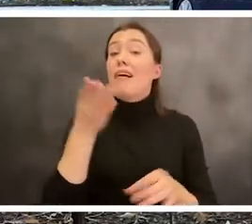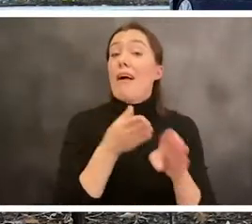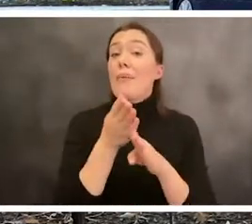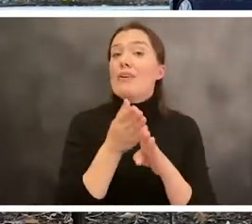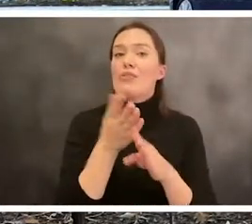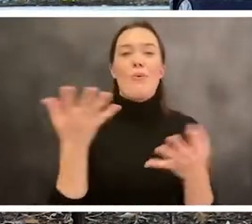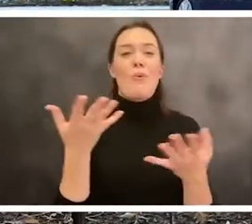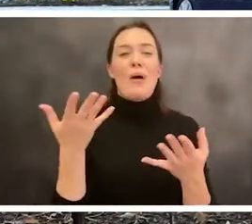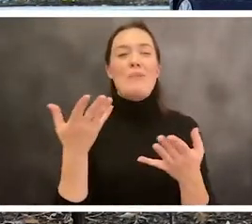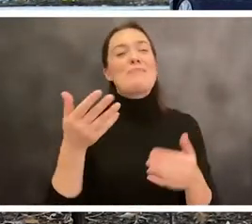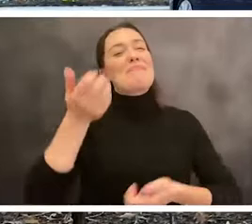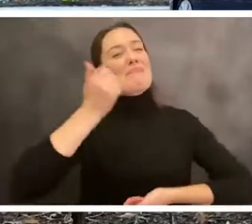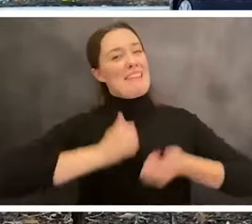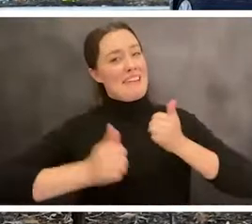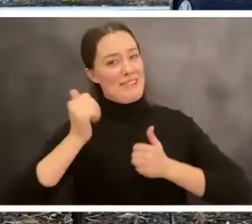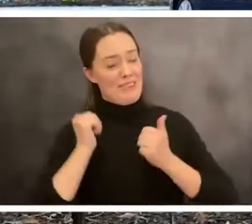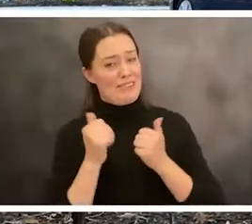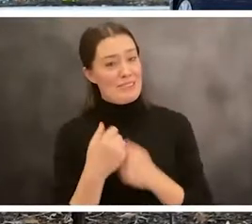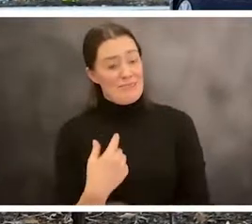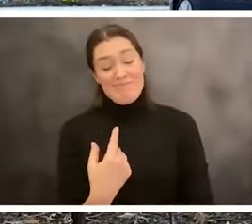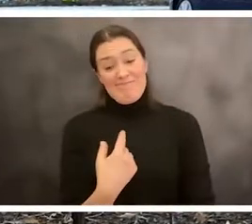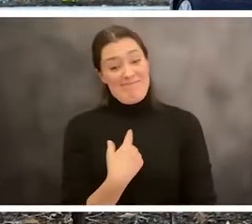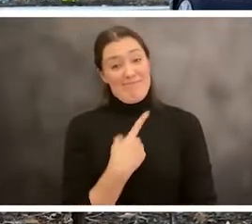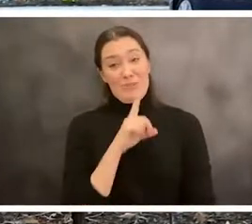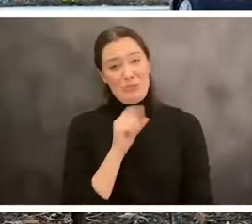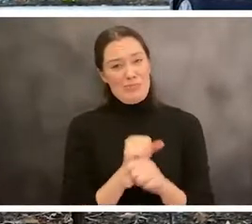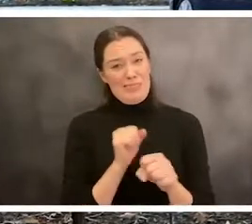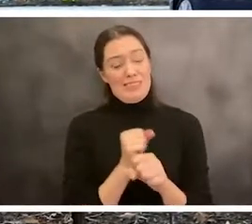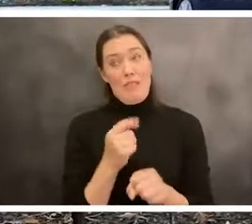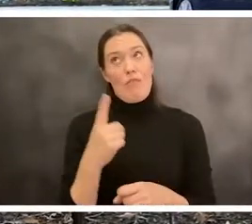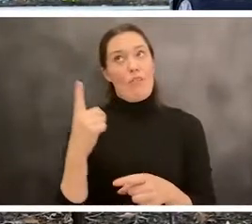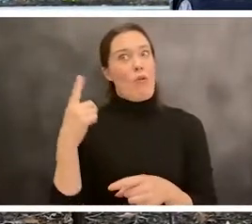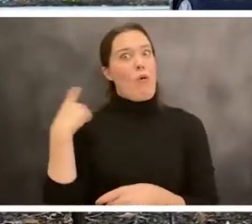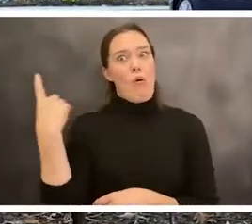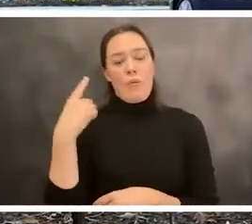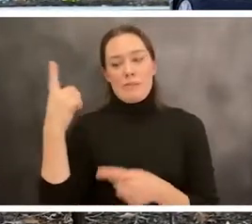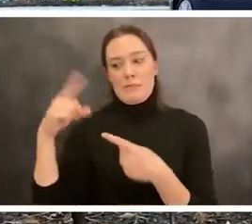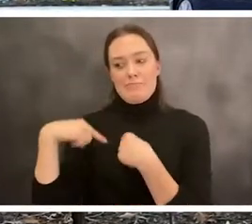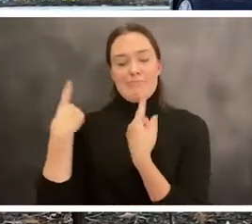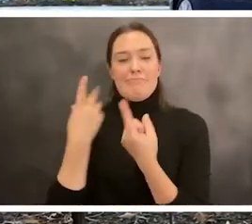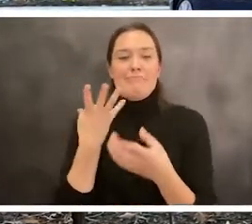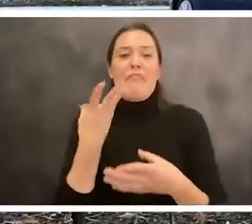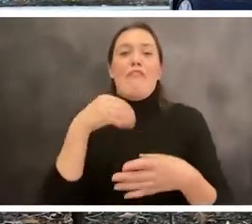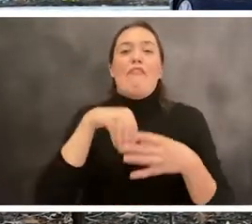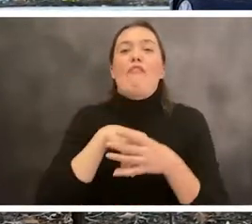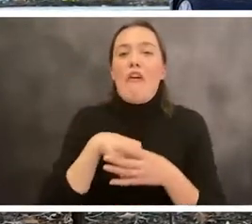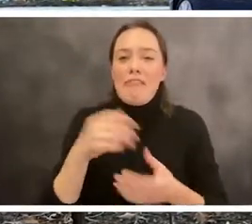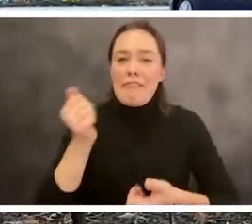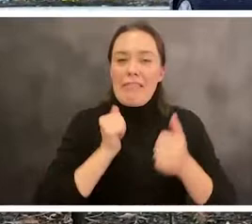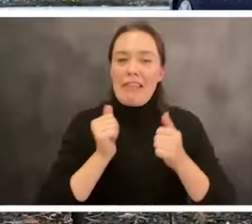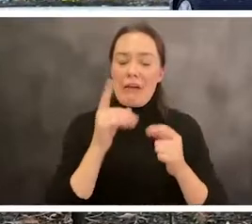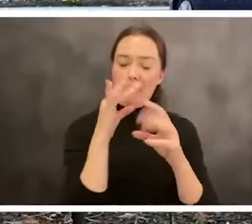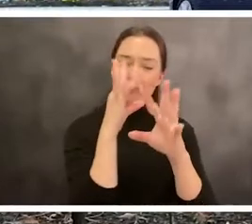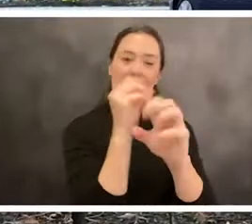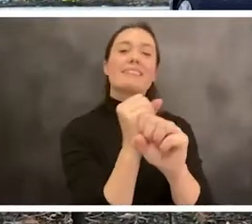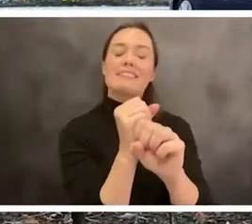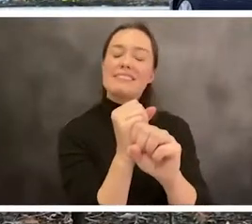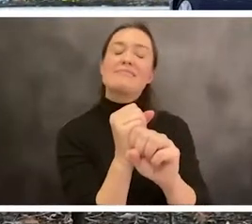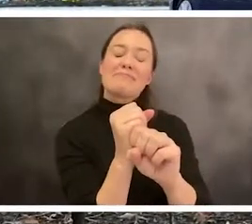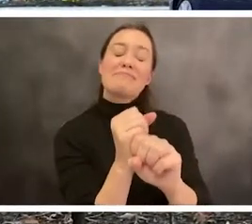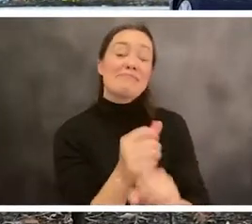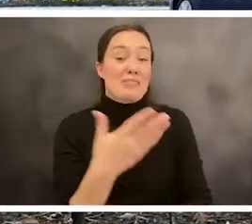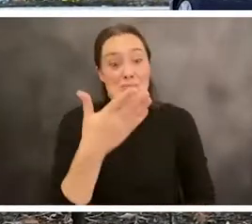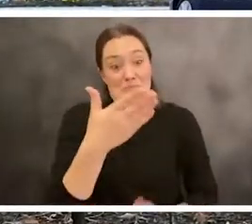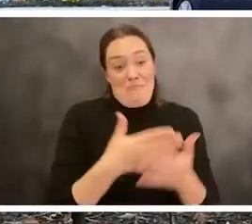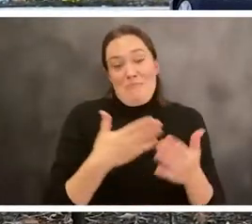And so I've always been sort of interested in theater as an art form. And so it's just been part of my